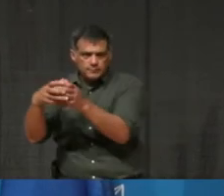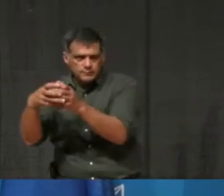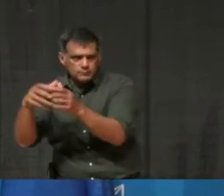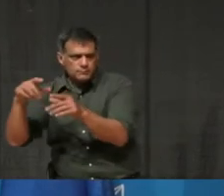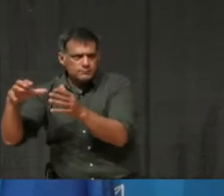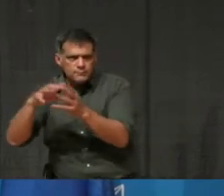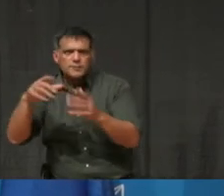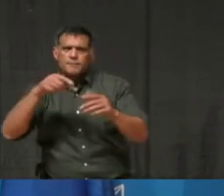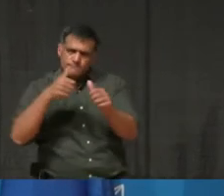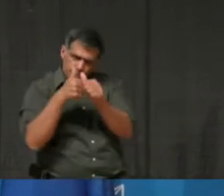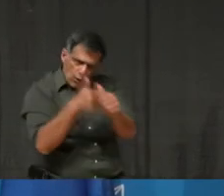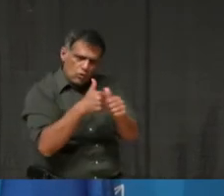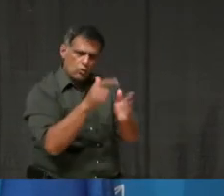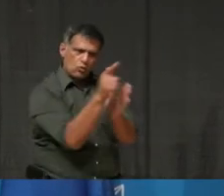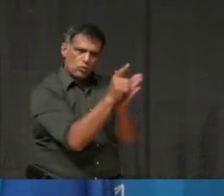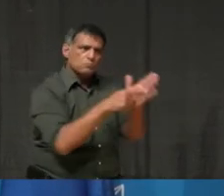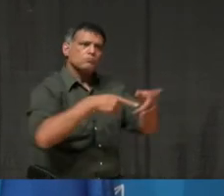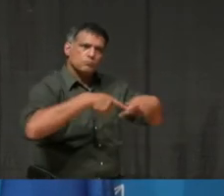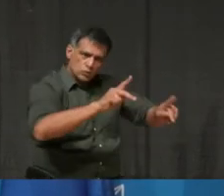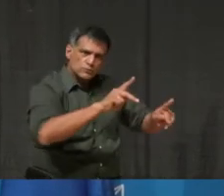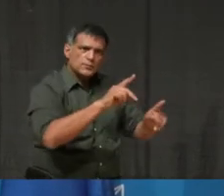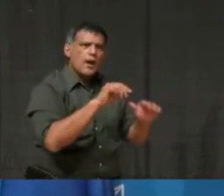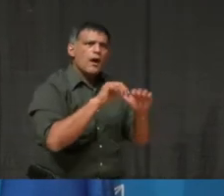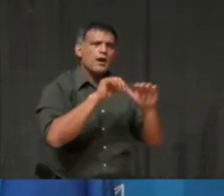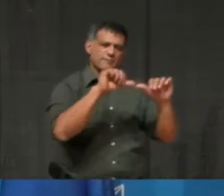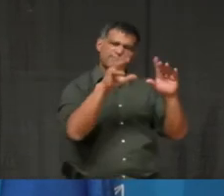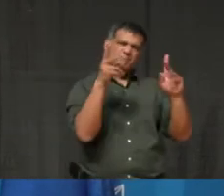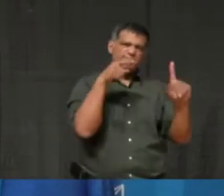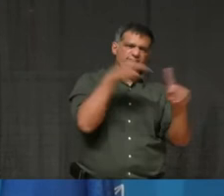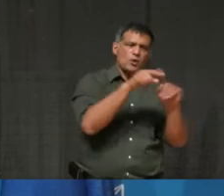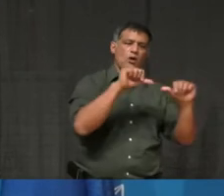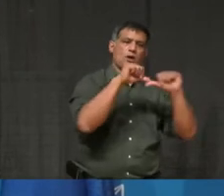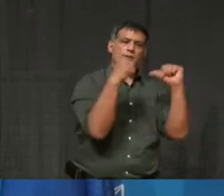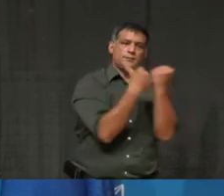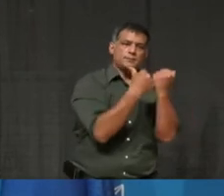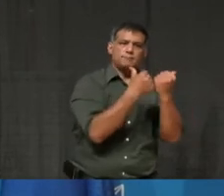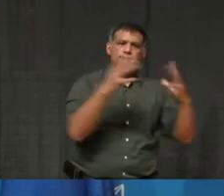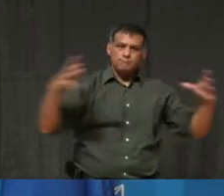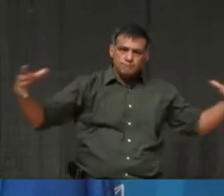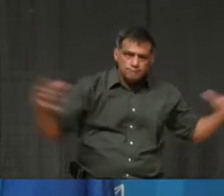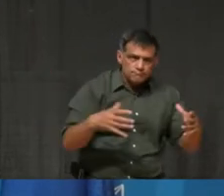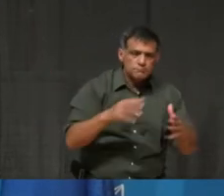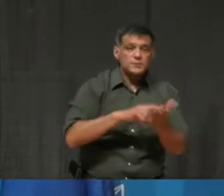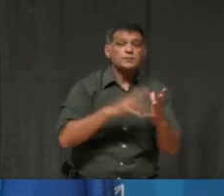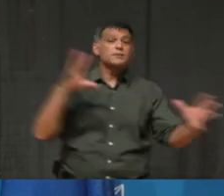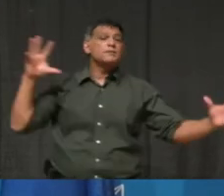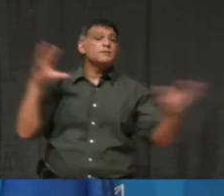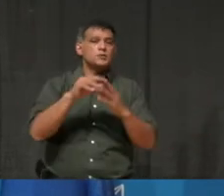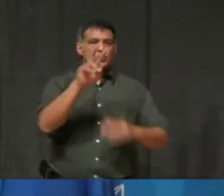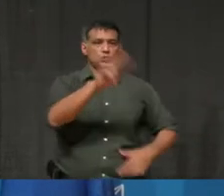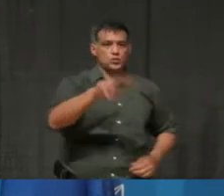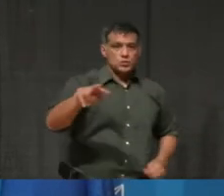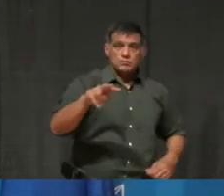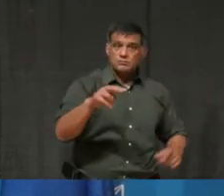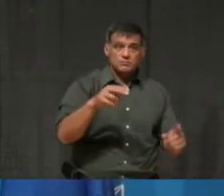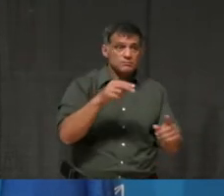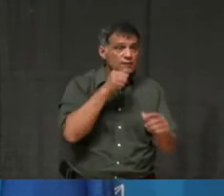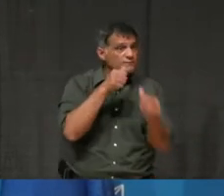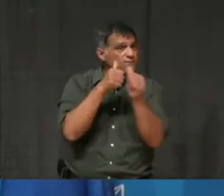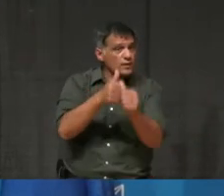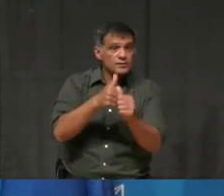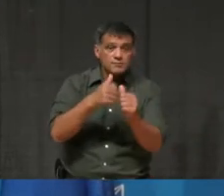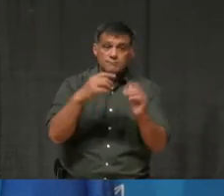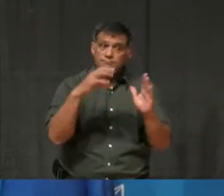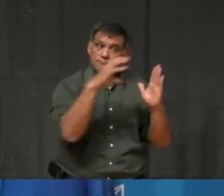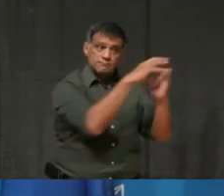enforce section 22 orders now, along with a set fine for not complying with section 22 orders. Um, as Madam Mayor identified,